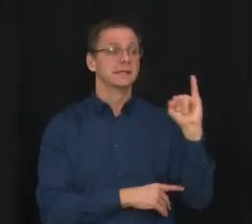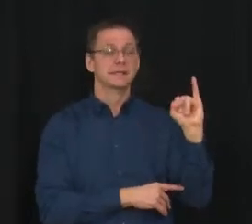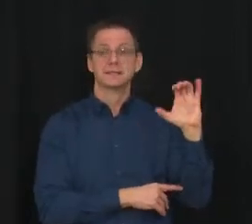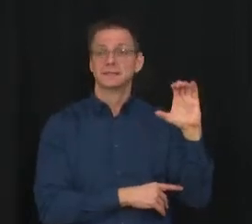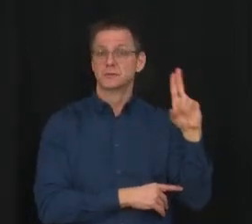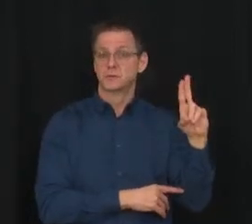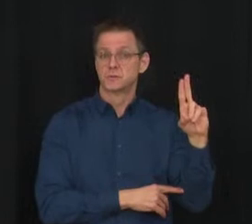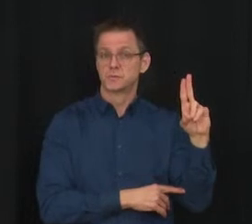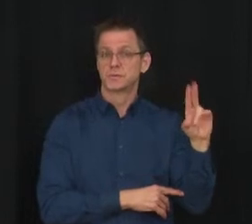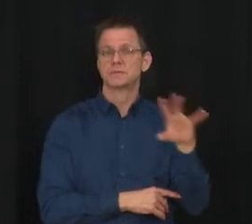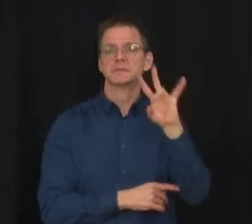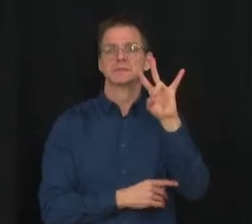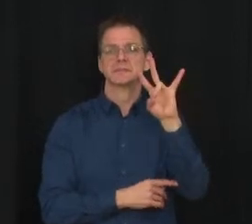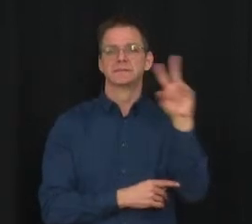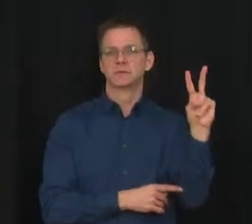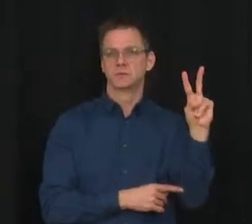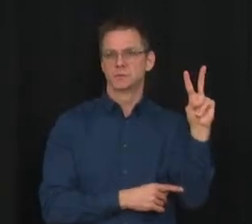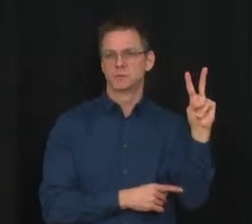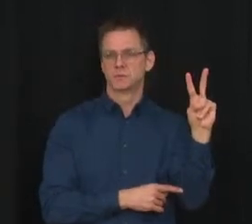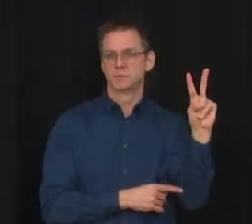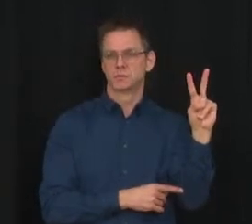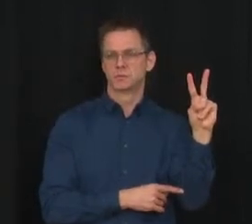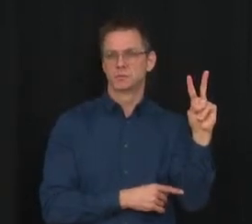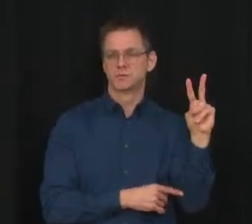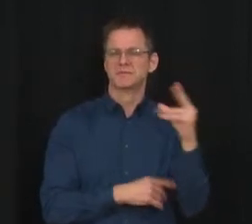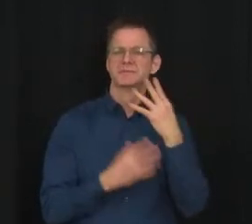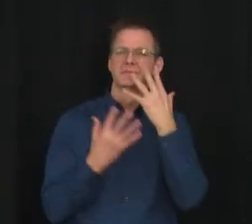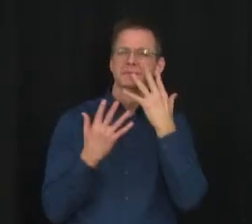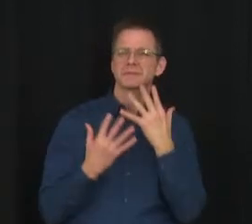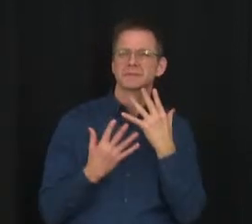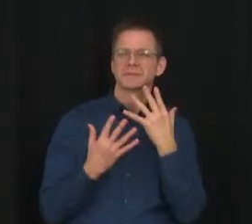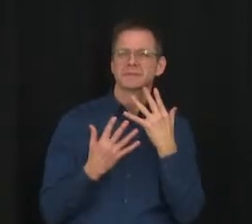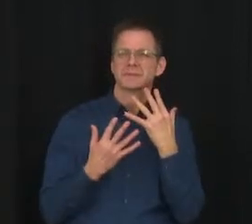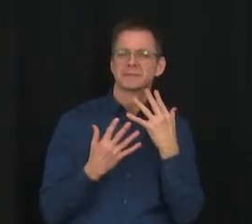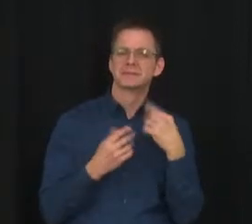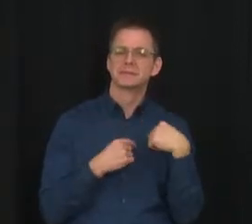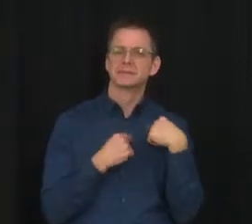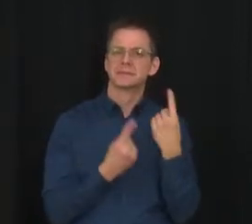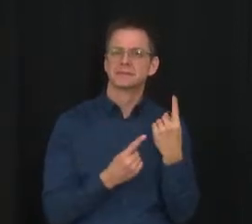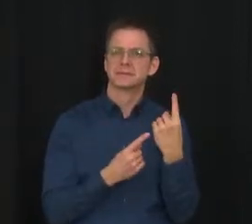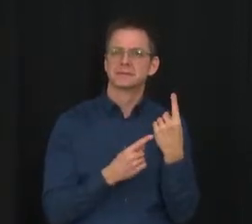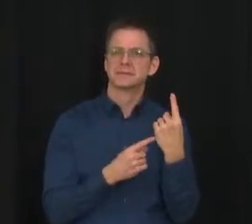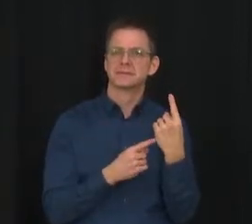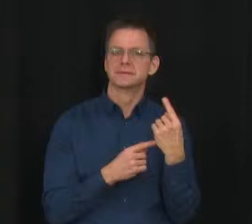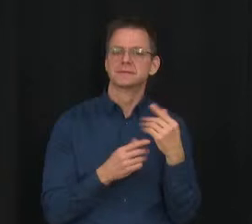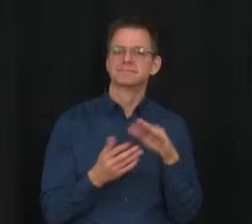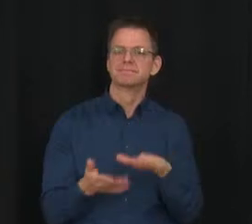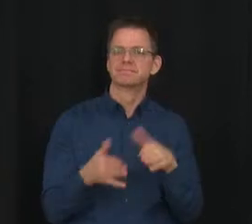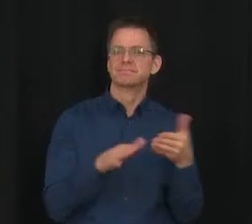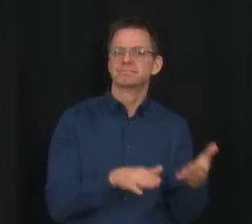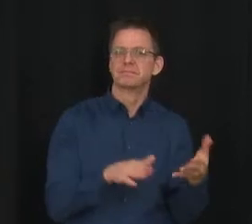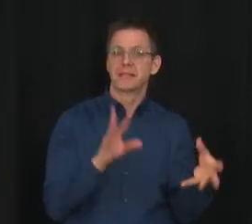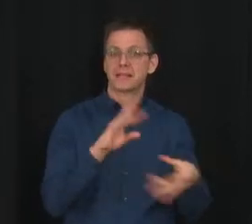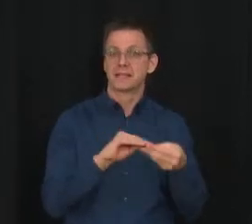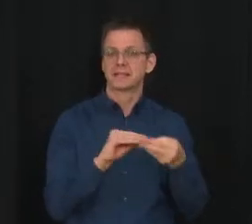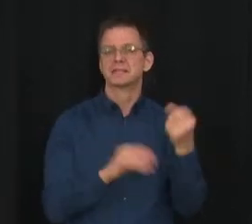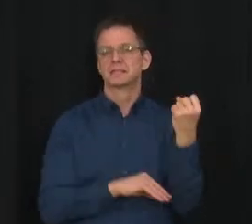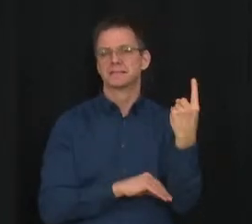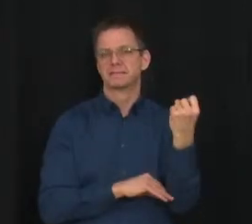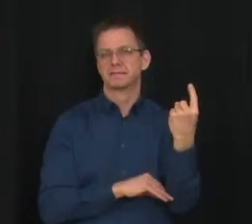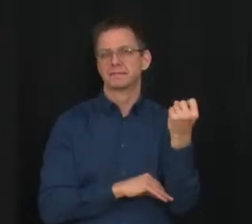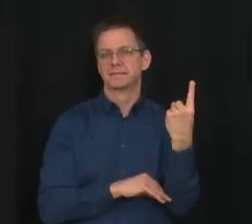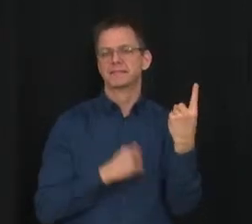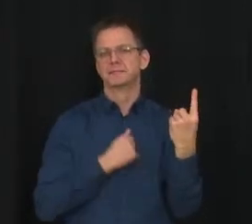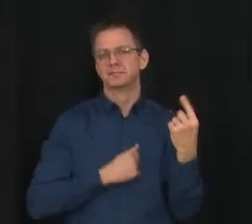new deaths have been reported to Alberta Health over the last 24 hours. My thoughts and sympathies are with the family and friends left